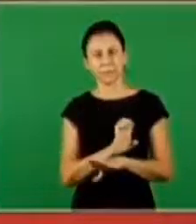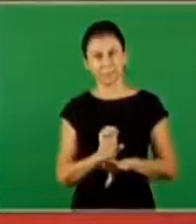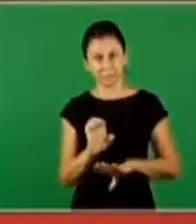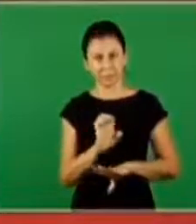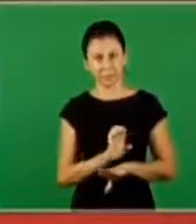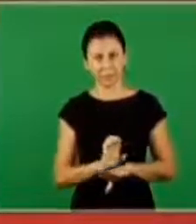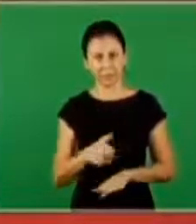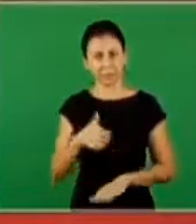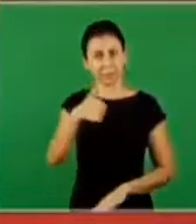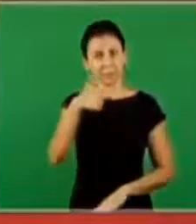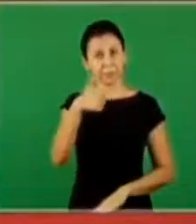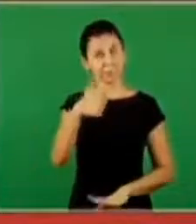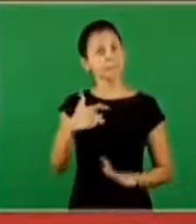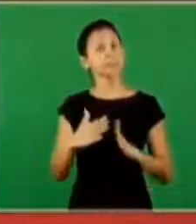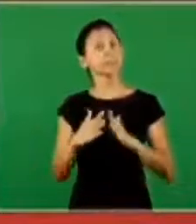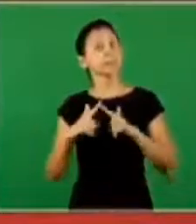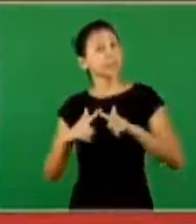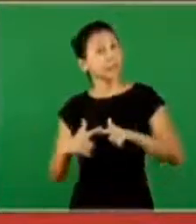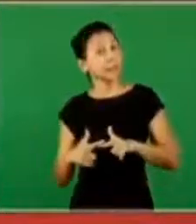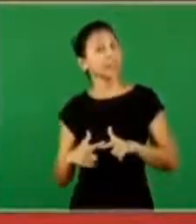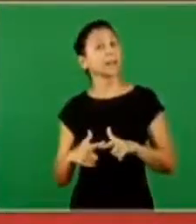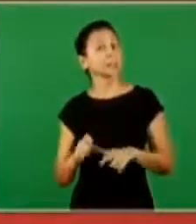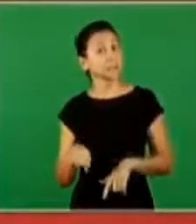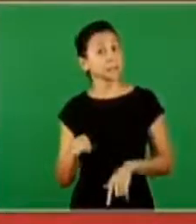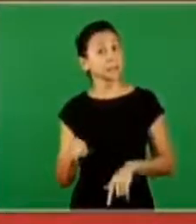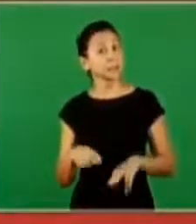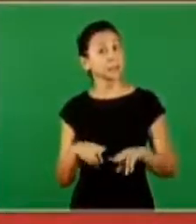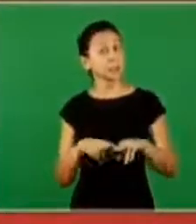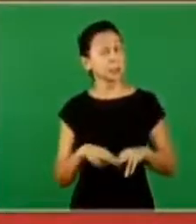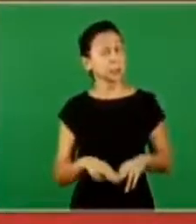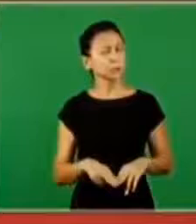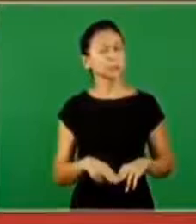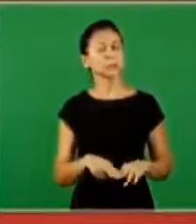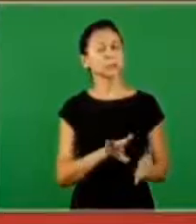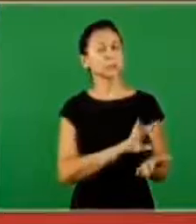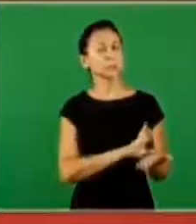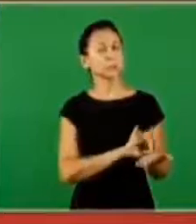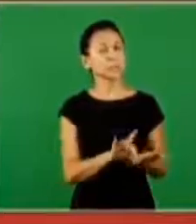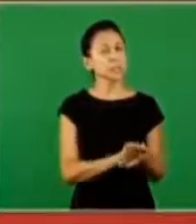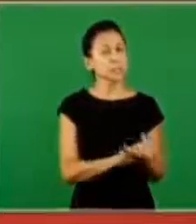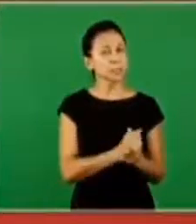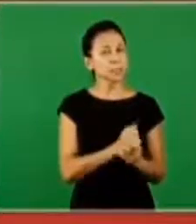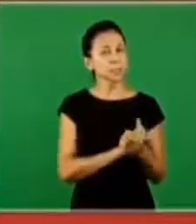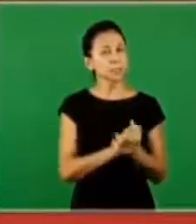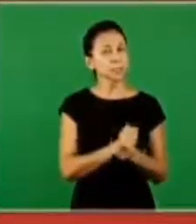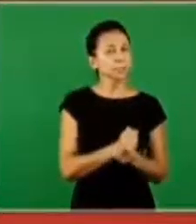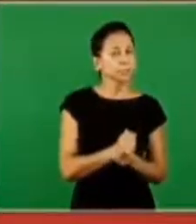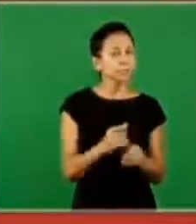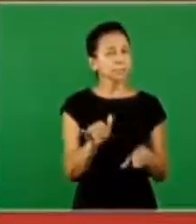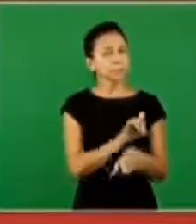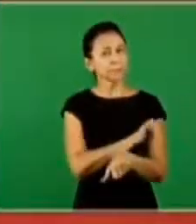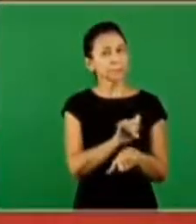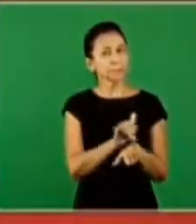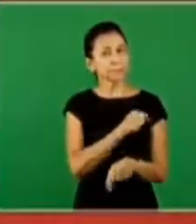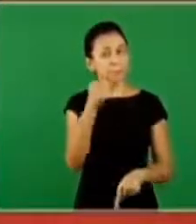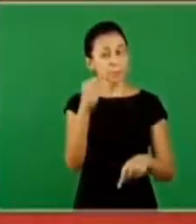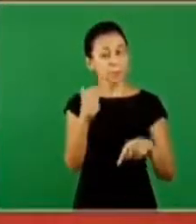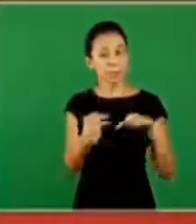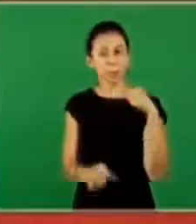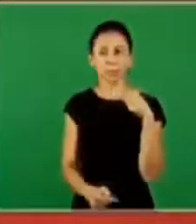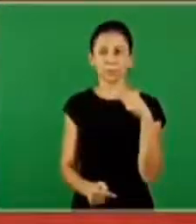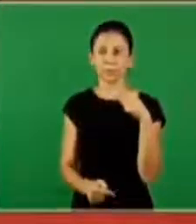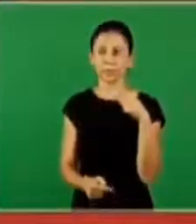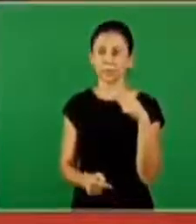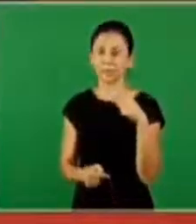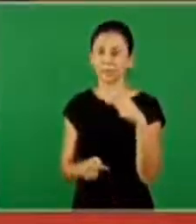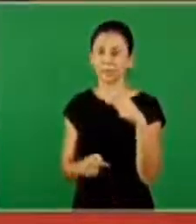school, the first church. That's why the enemy tried to do what? It attempted to make an opposition in the beginning